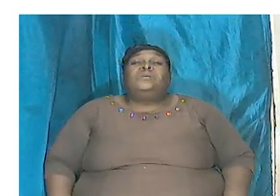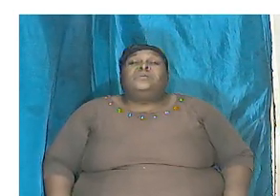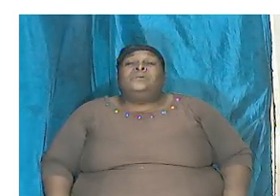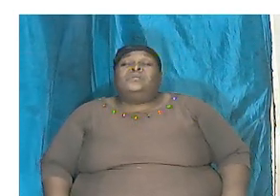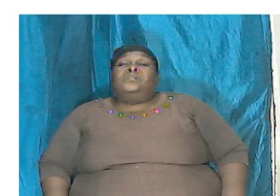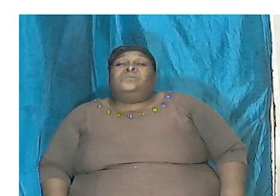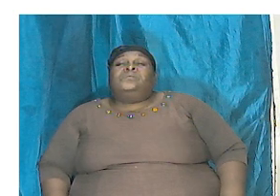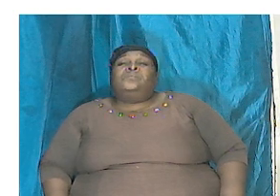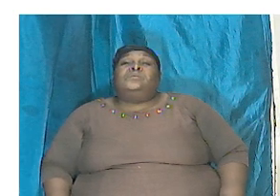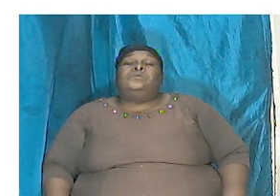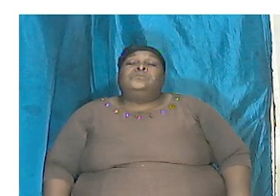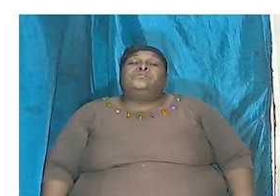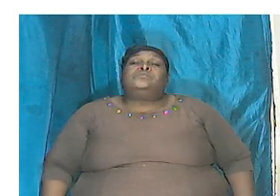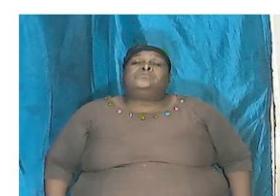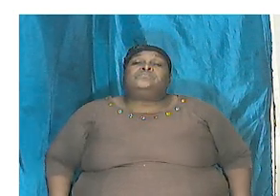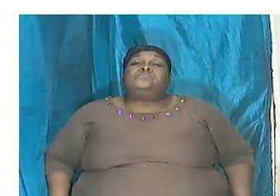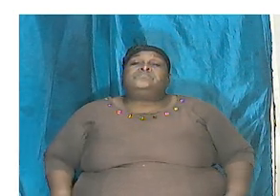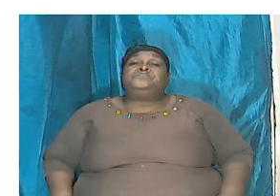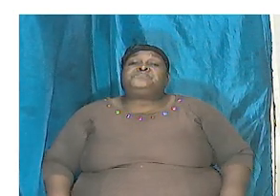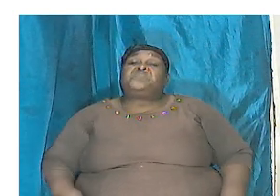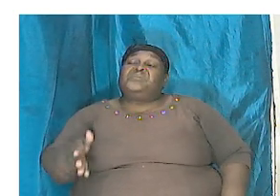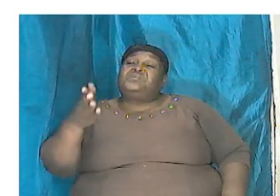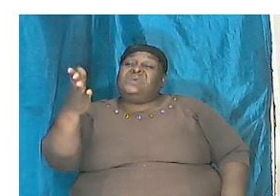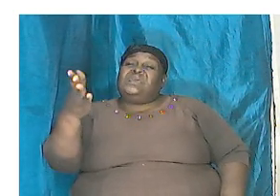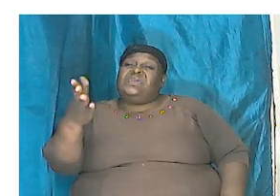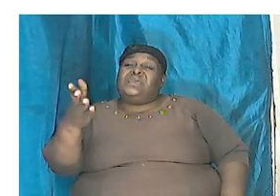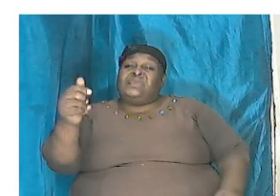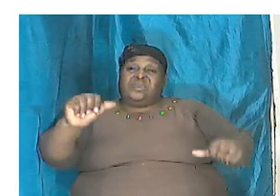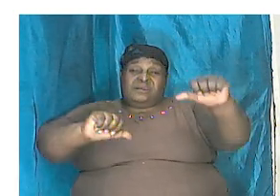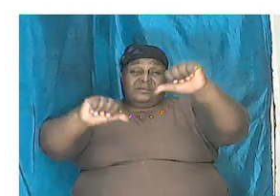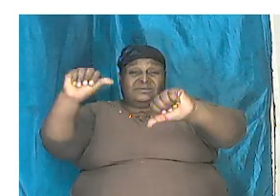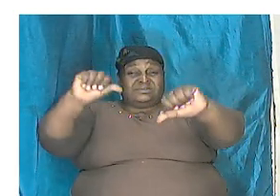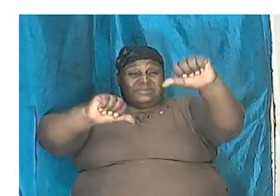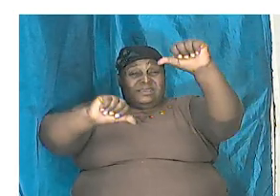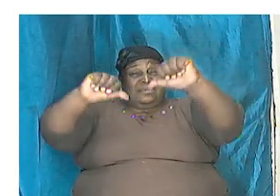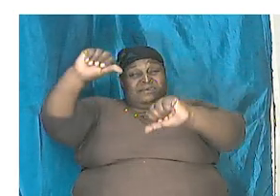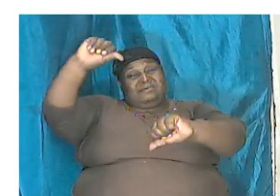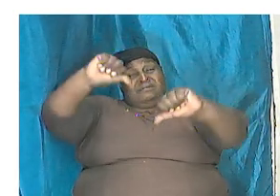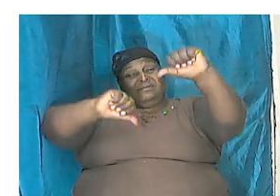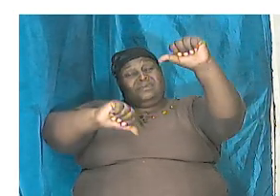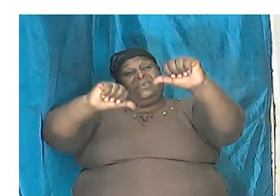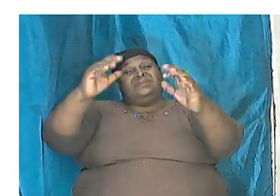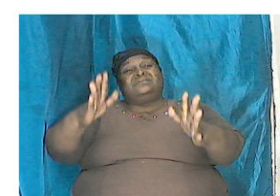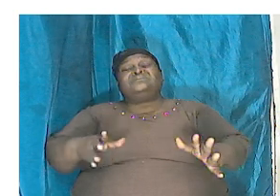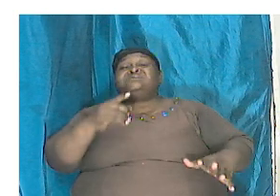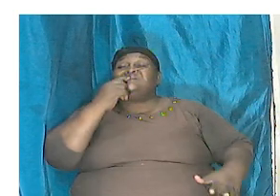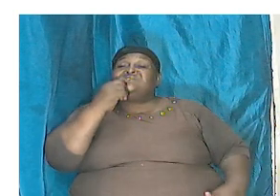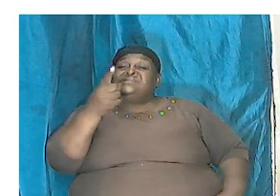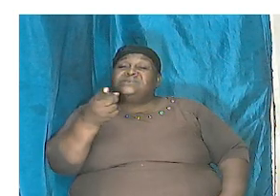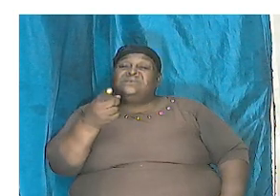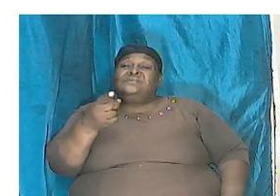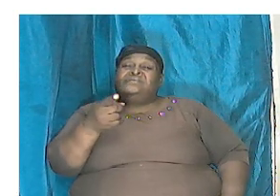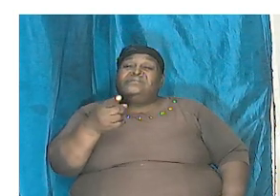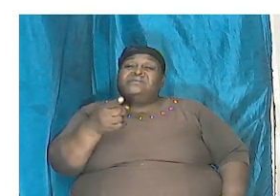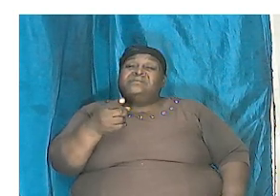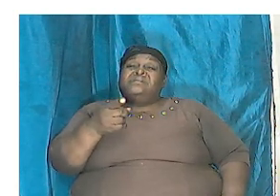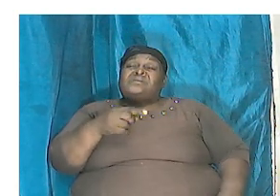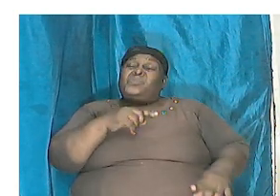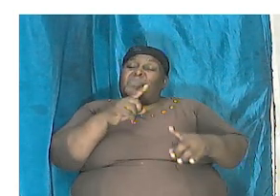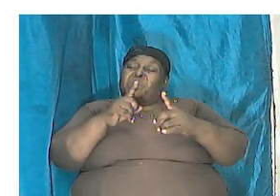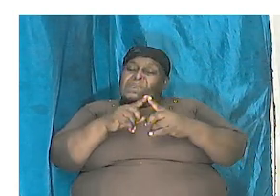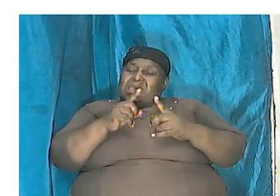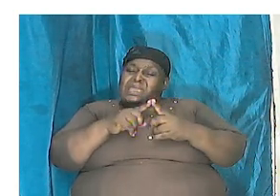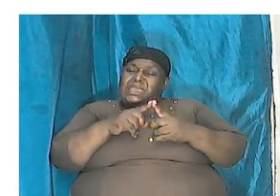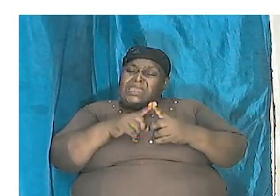and I have noted it here on the slide the scientist tells us that it is after